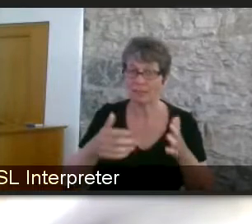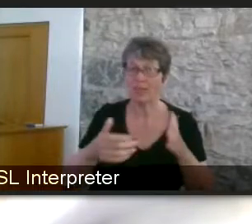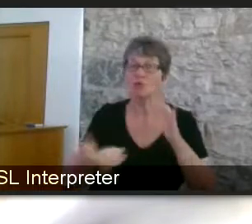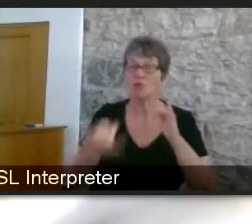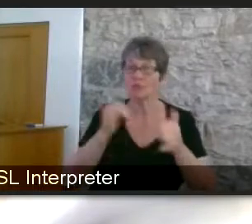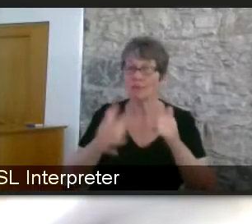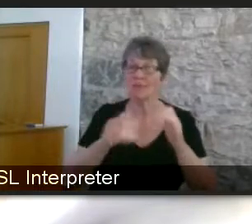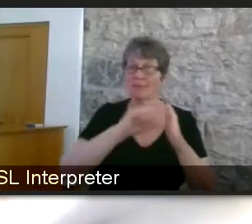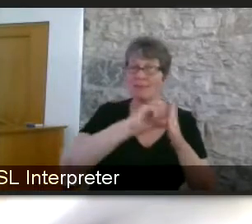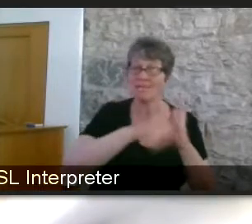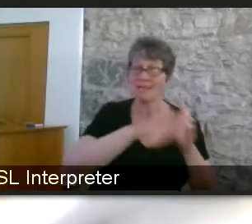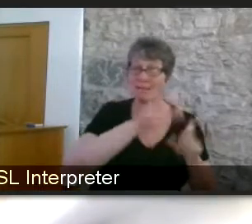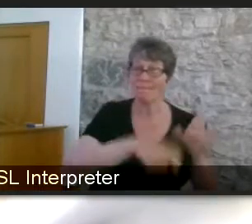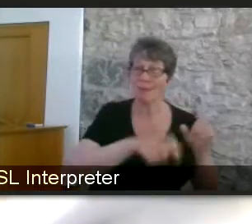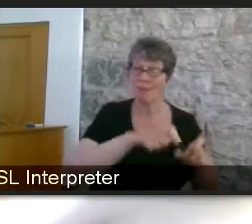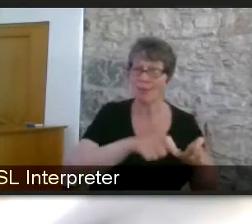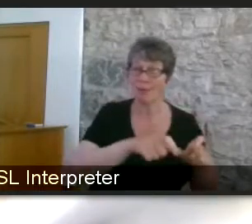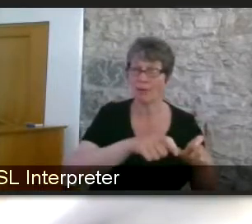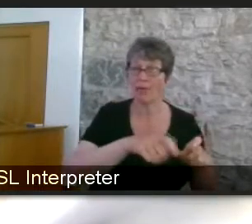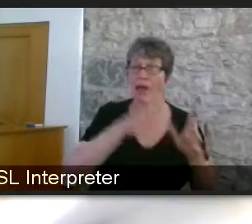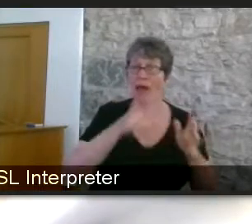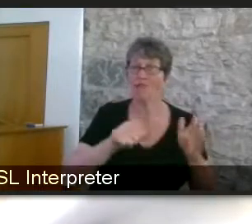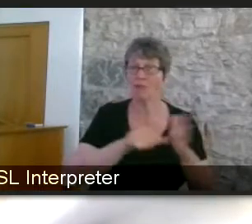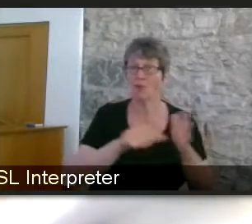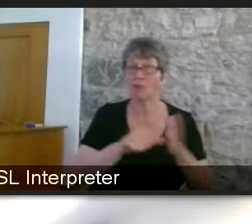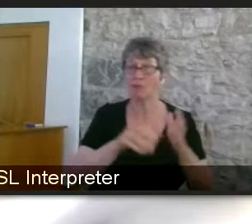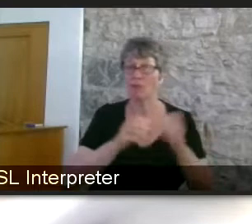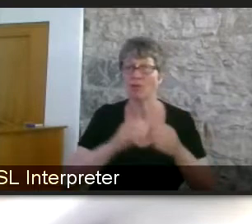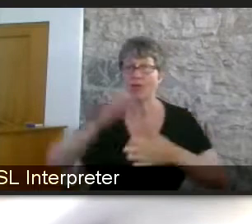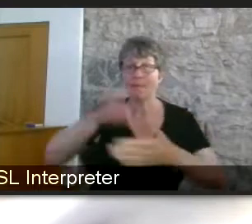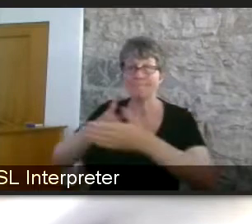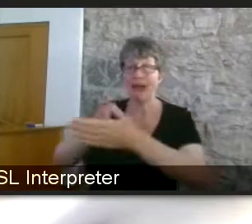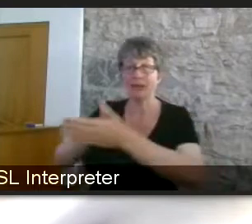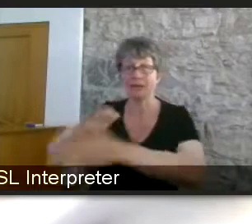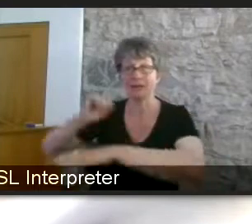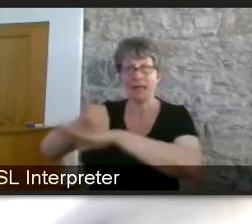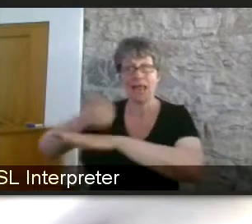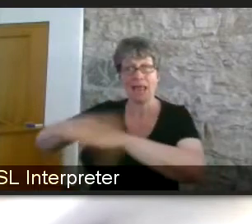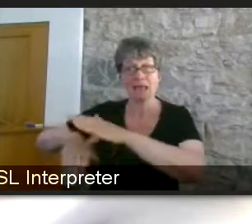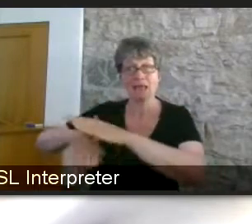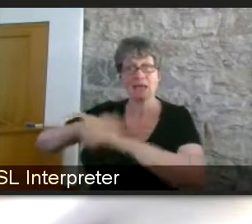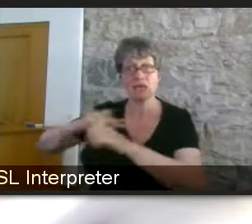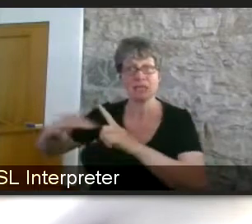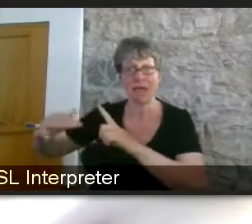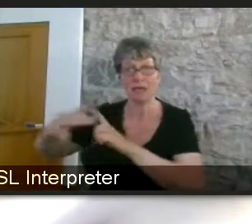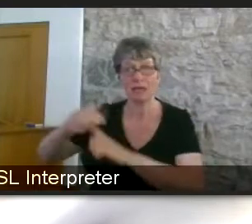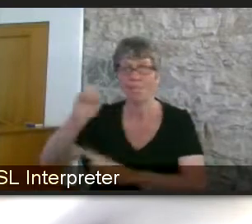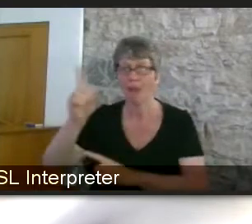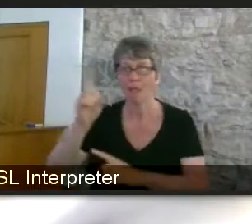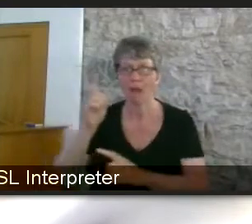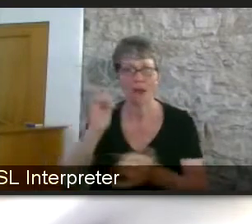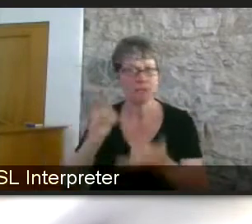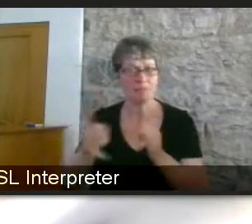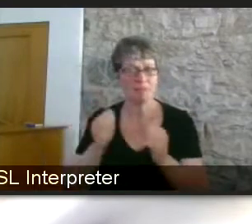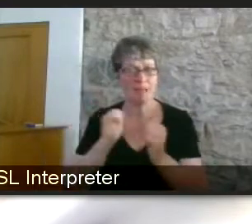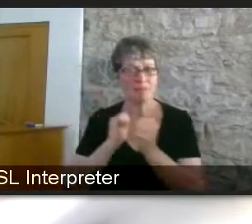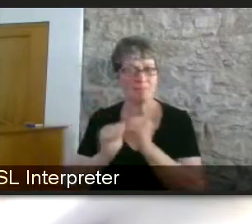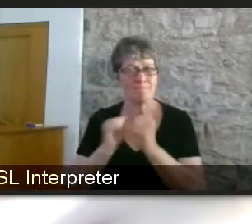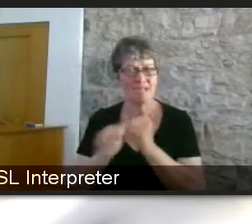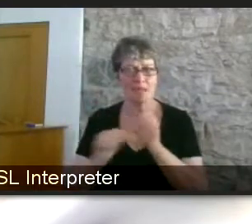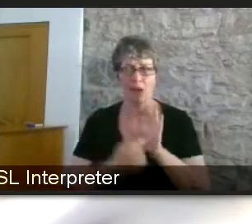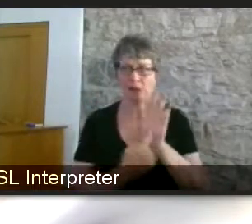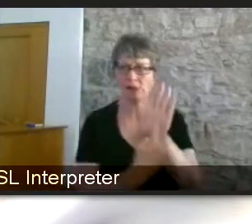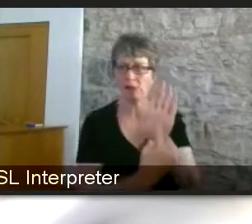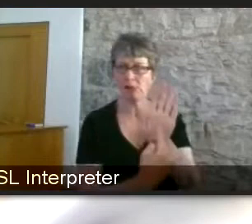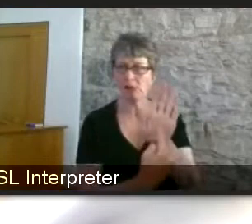through a variety of different situations but sometimes media and betrayal is is just continuing